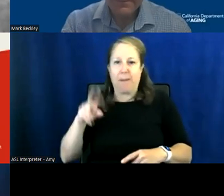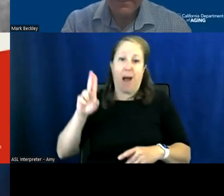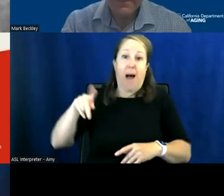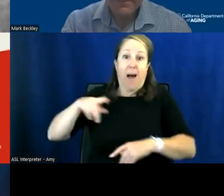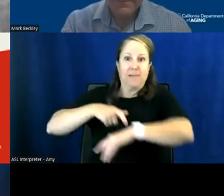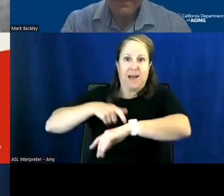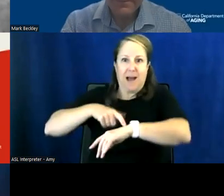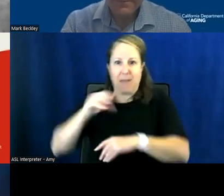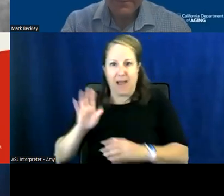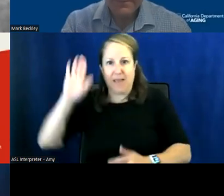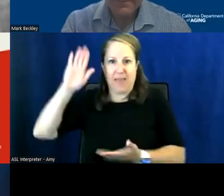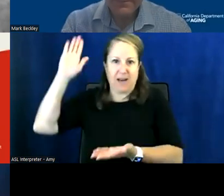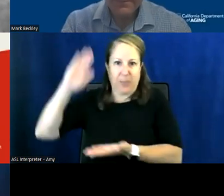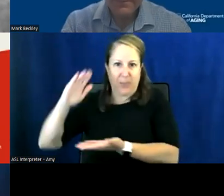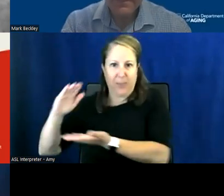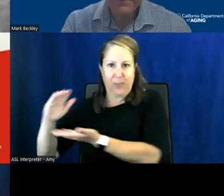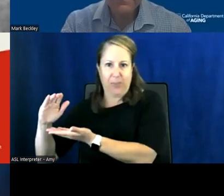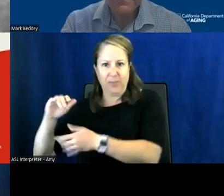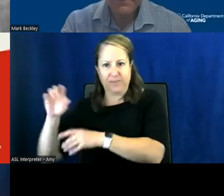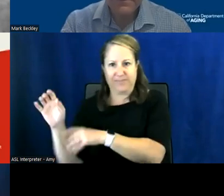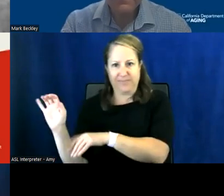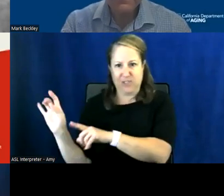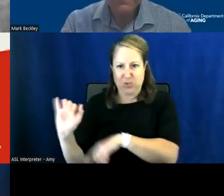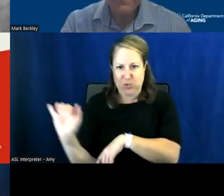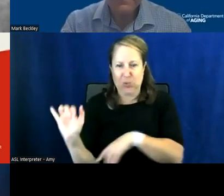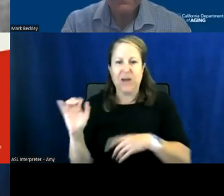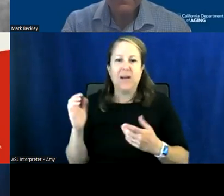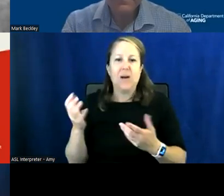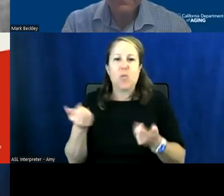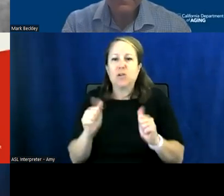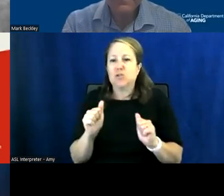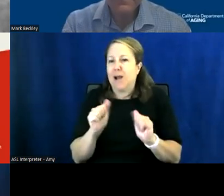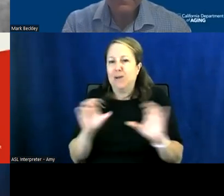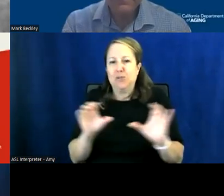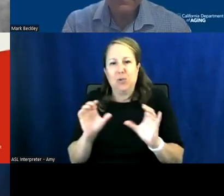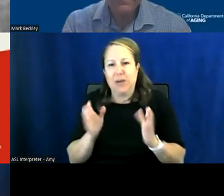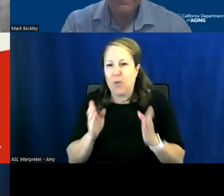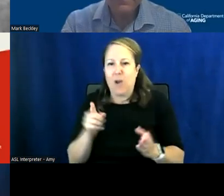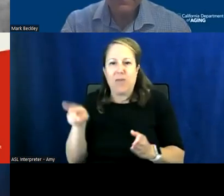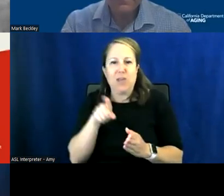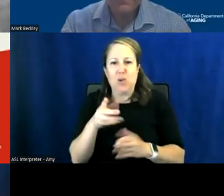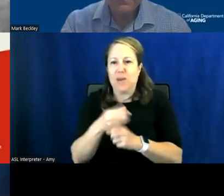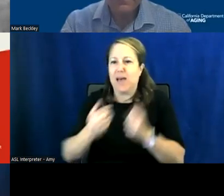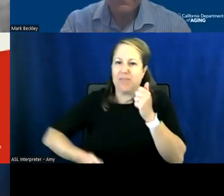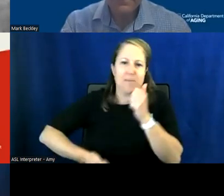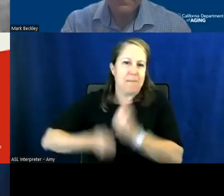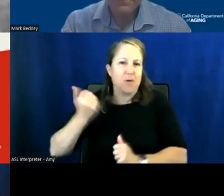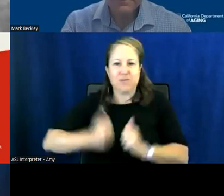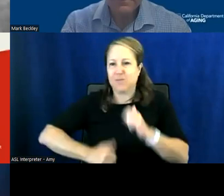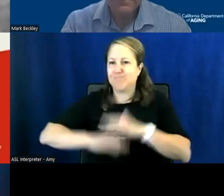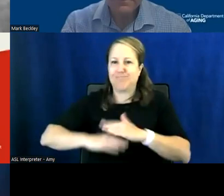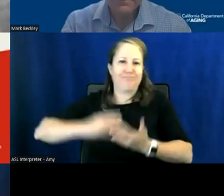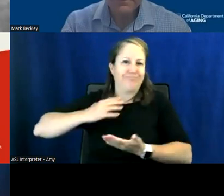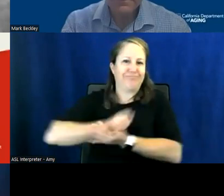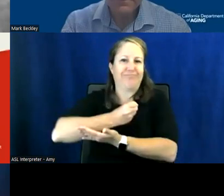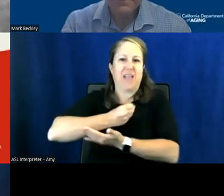concern but we're trying to craft them in such a way that you just get the absolute maximum out of this you know our access to tech would be a great example